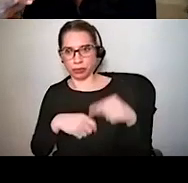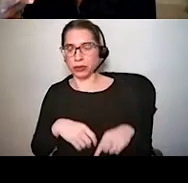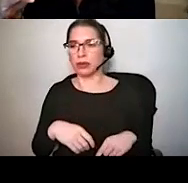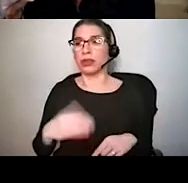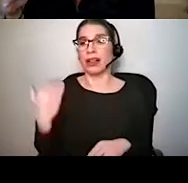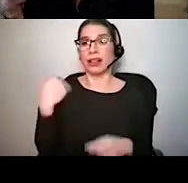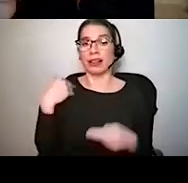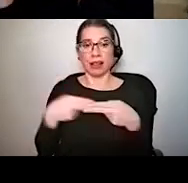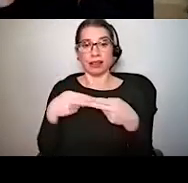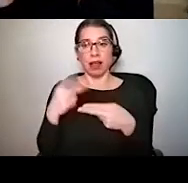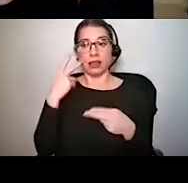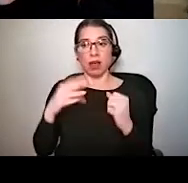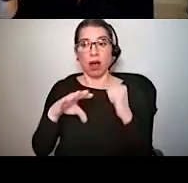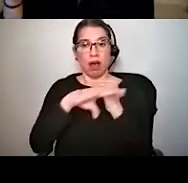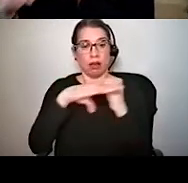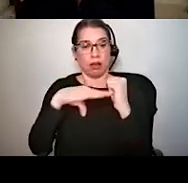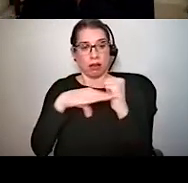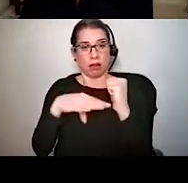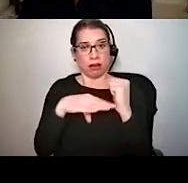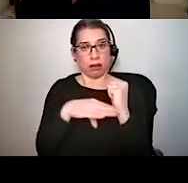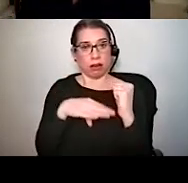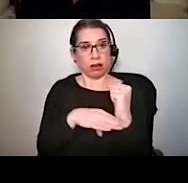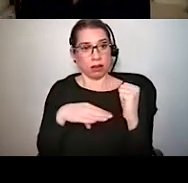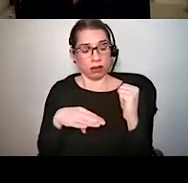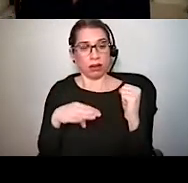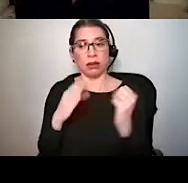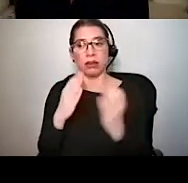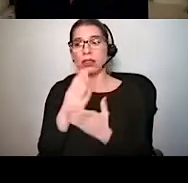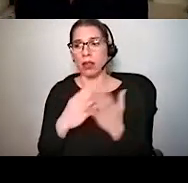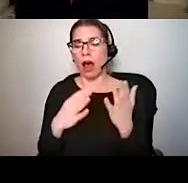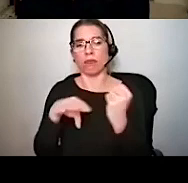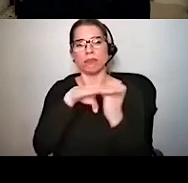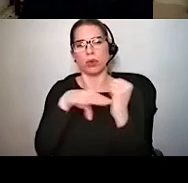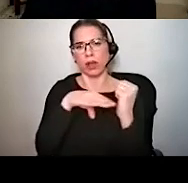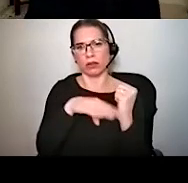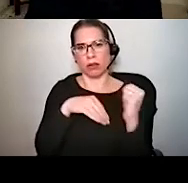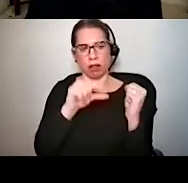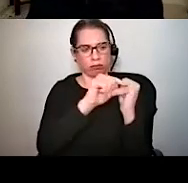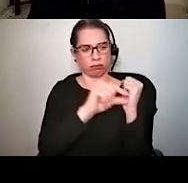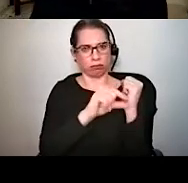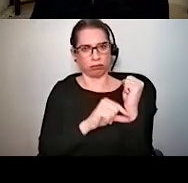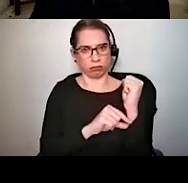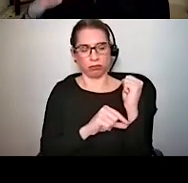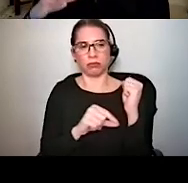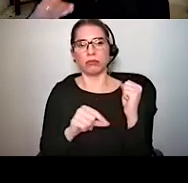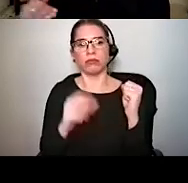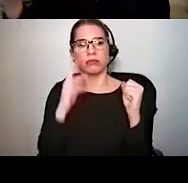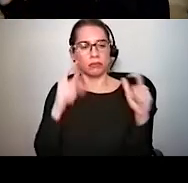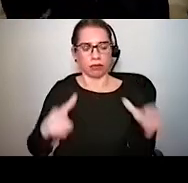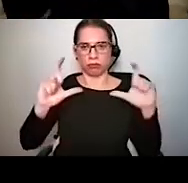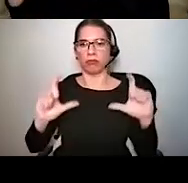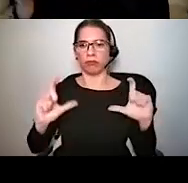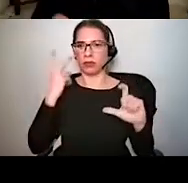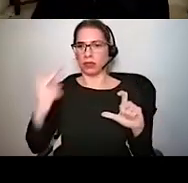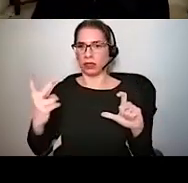sections, we saw some horizontal sections through the brain. But for the purposes of viewing the entire